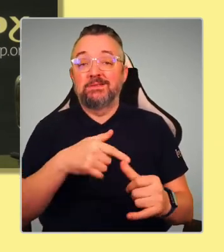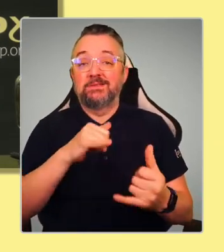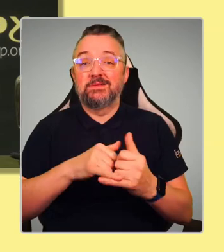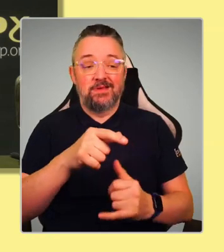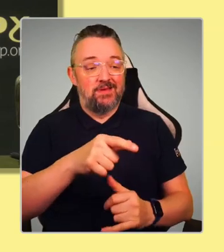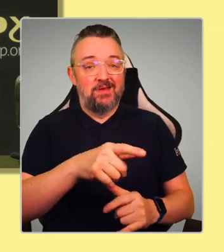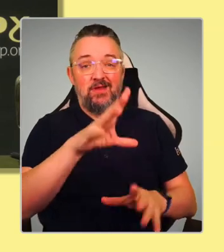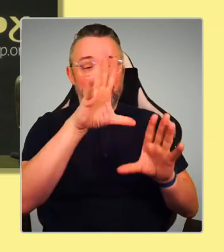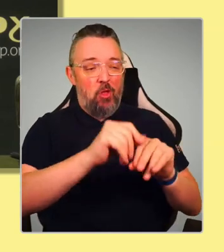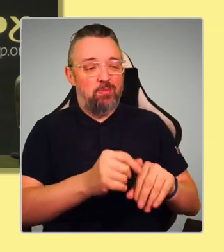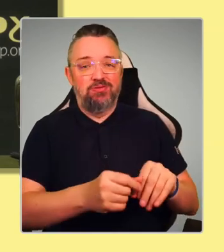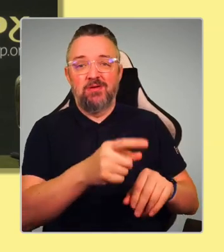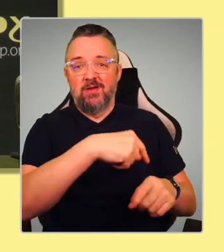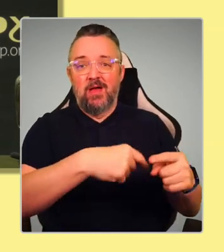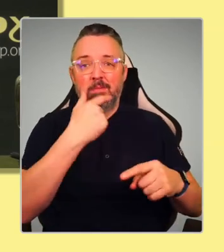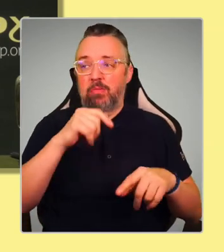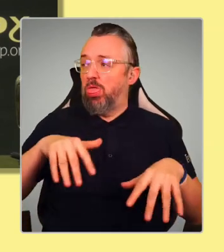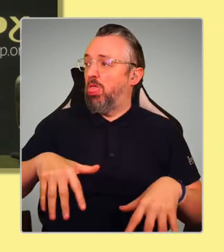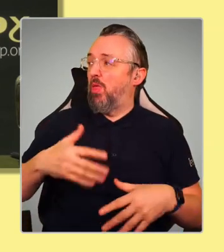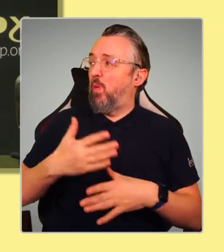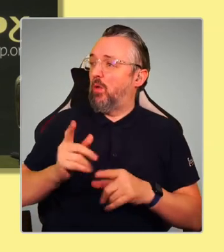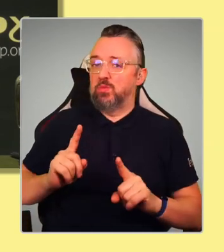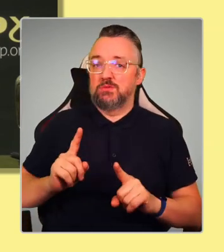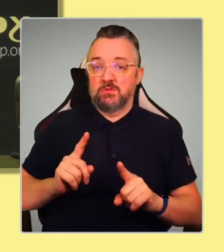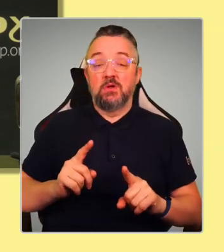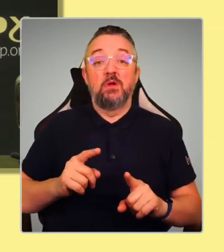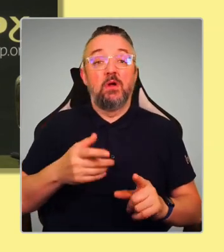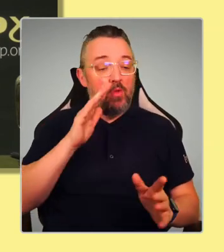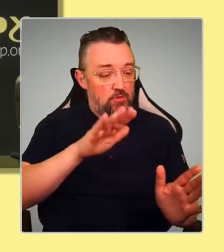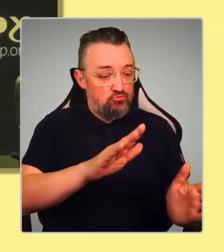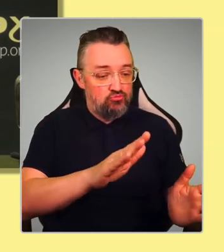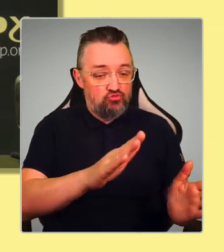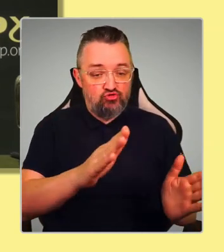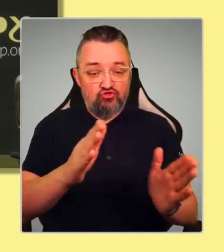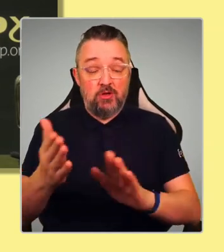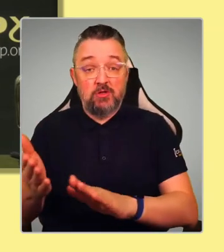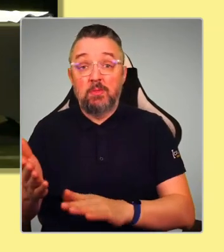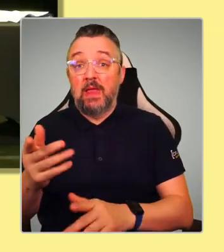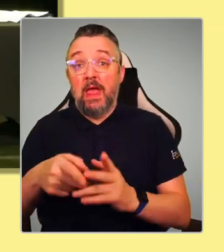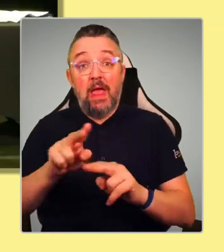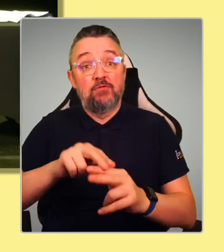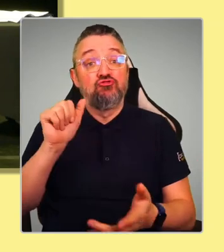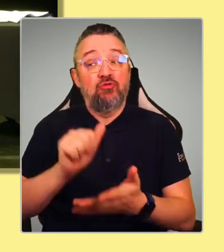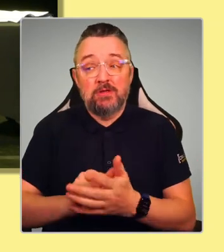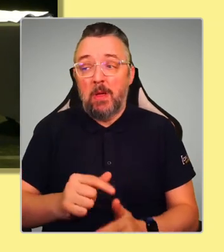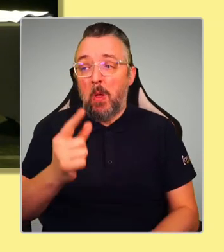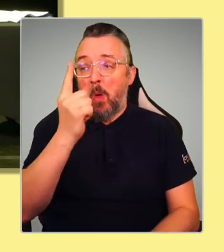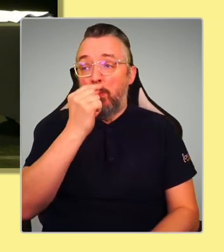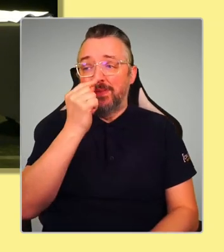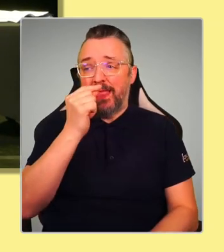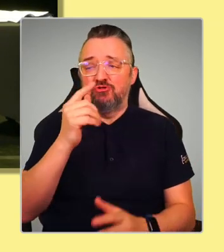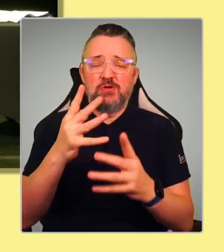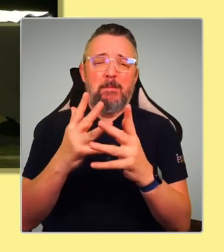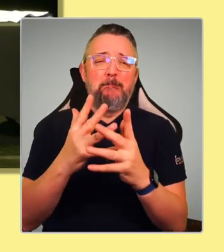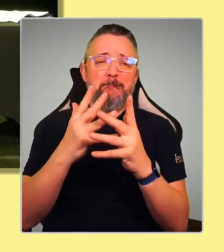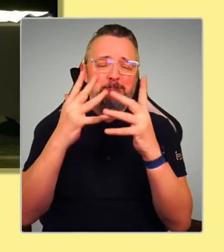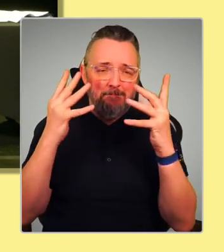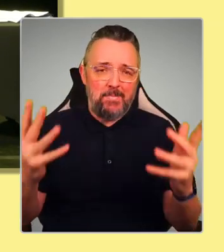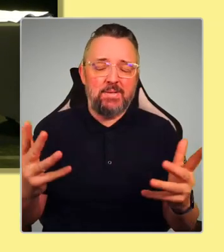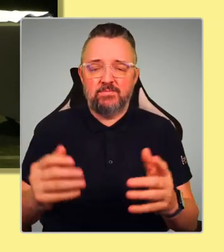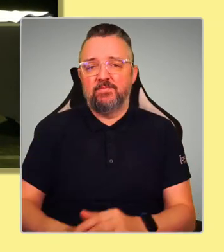But my goodness, if we get it right, the potential's huge. Thanks very much. Ash?